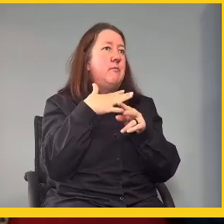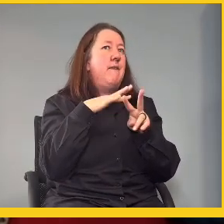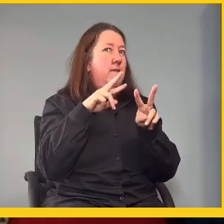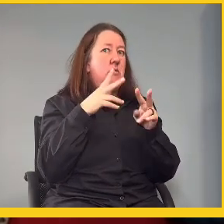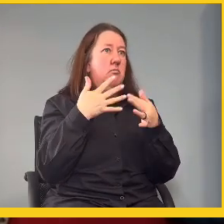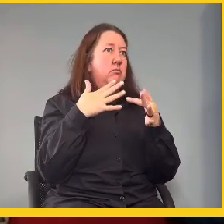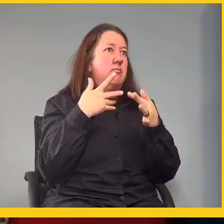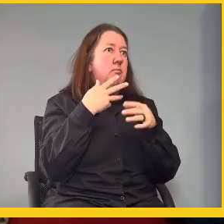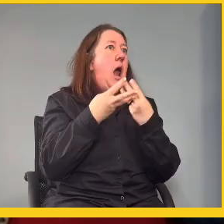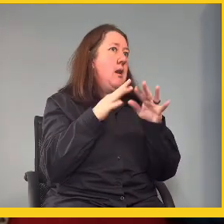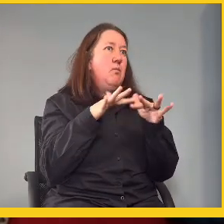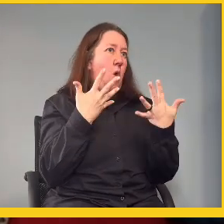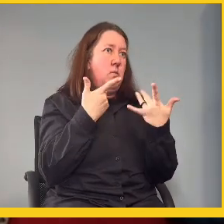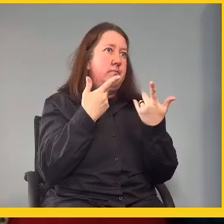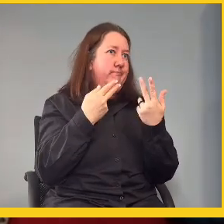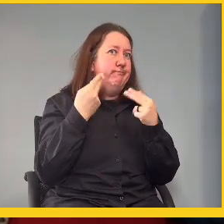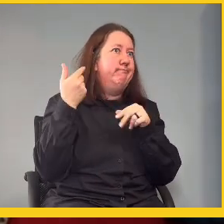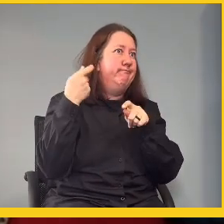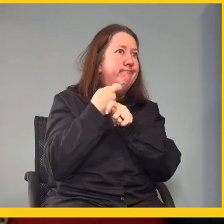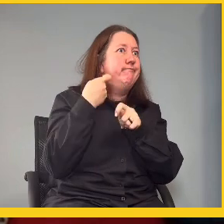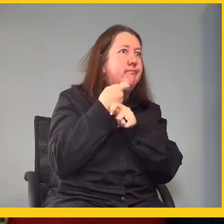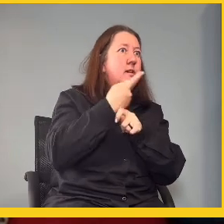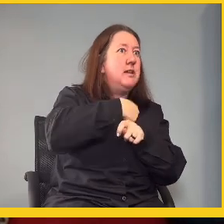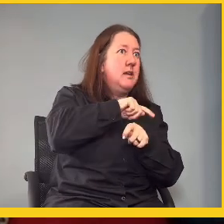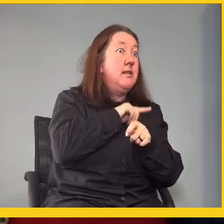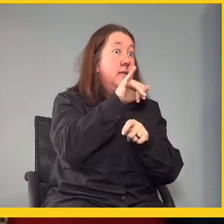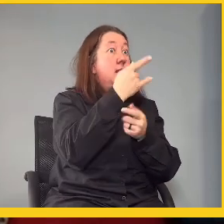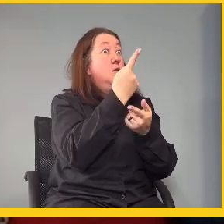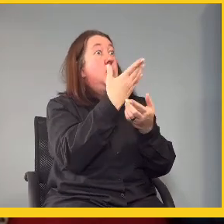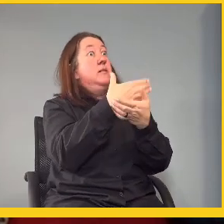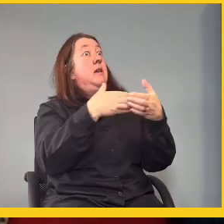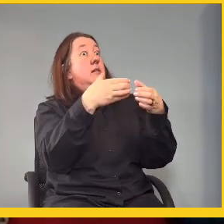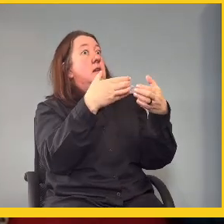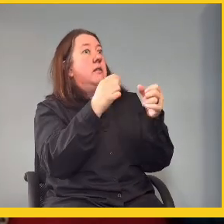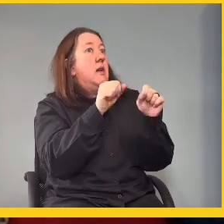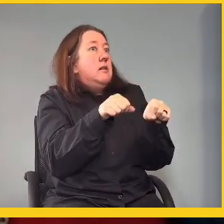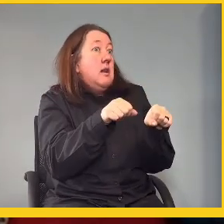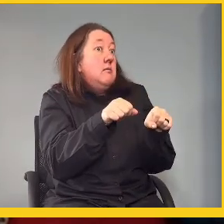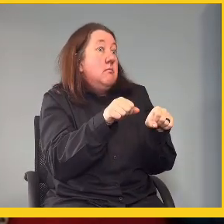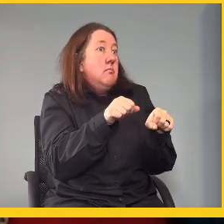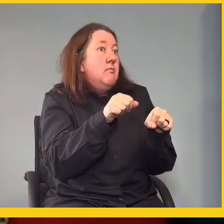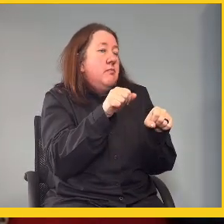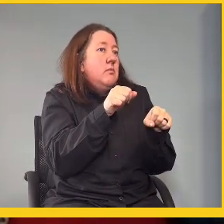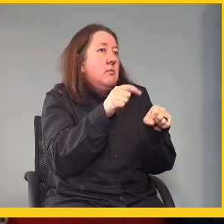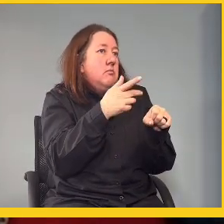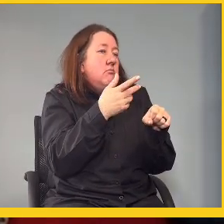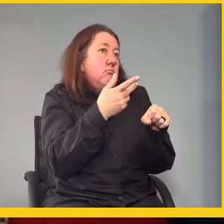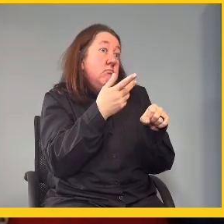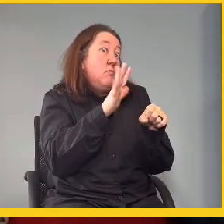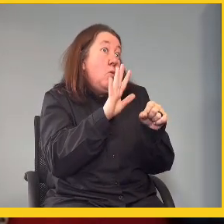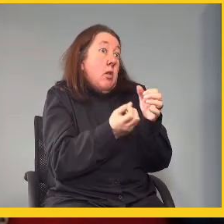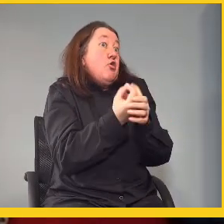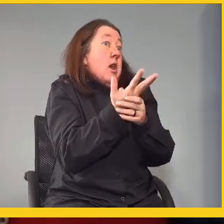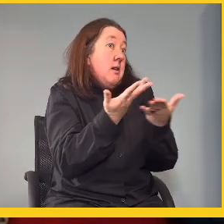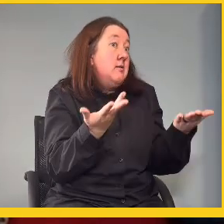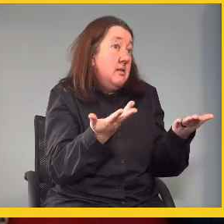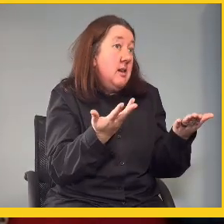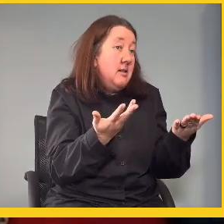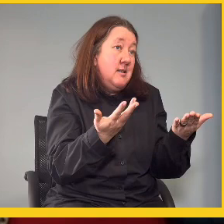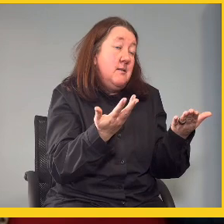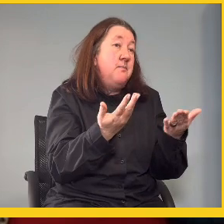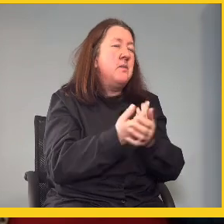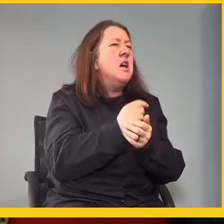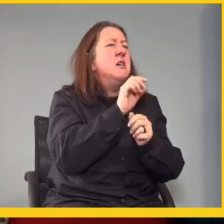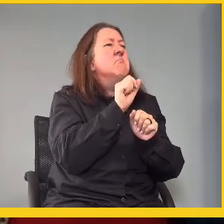unemployment, and that's one thing, that's a sector that's actually going to be, you know, the opportunity that it's actually going to be created. So,